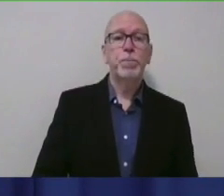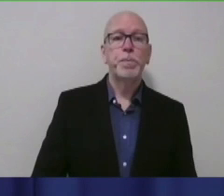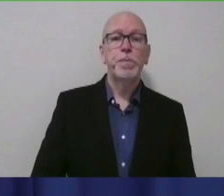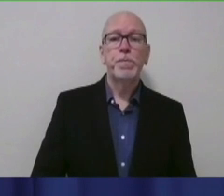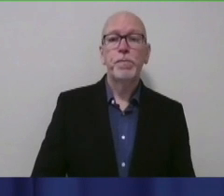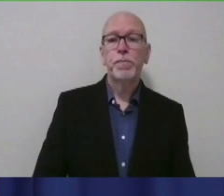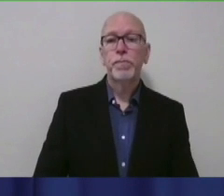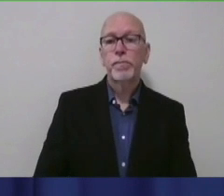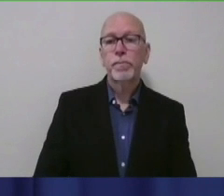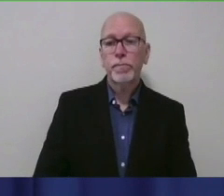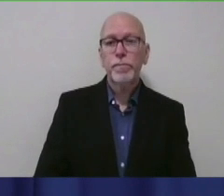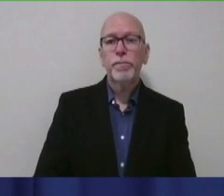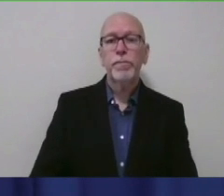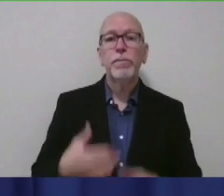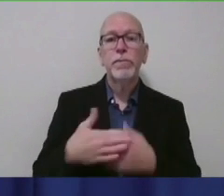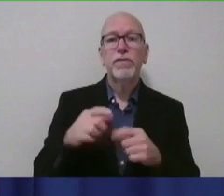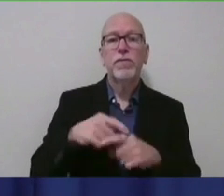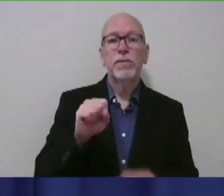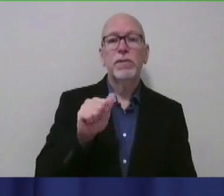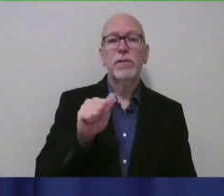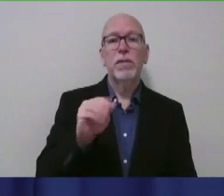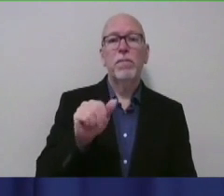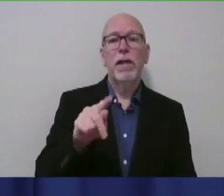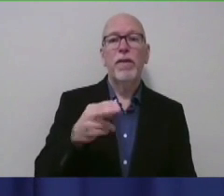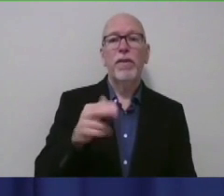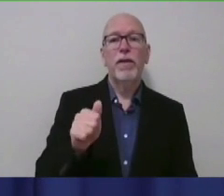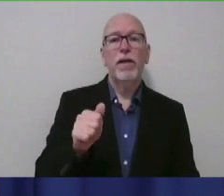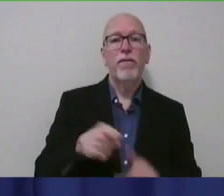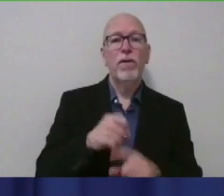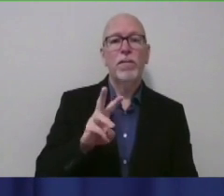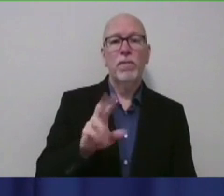Next question is from Samantha at WLFI.